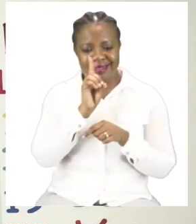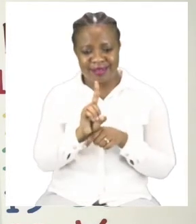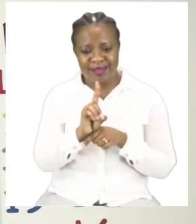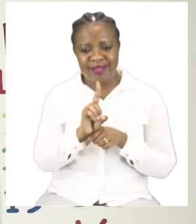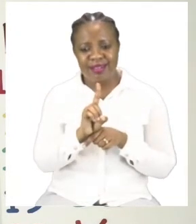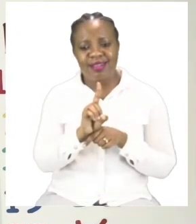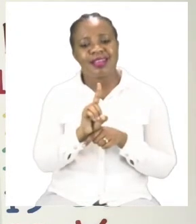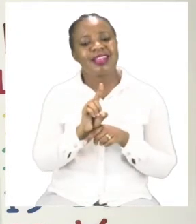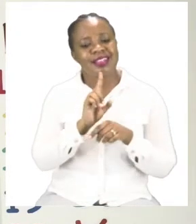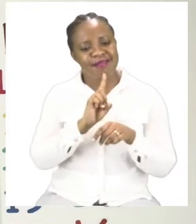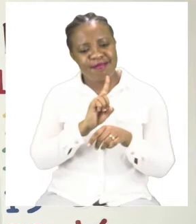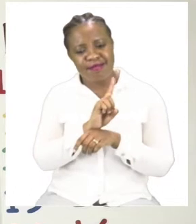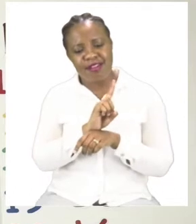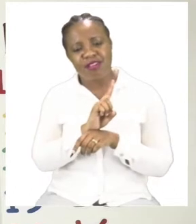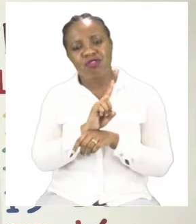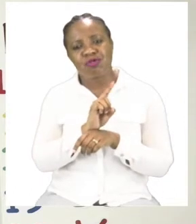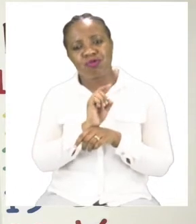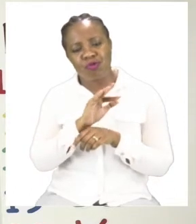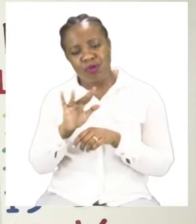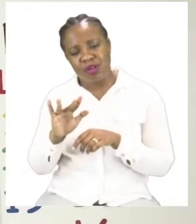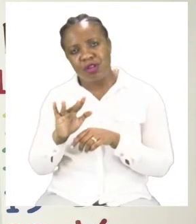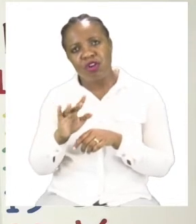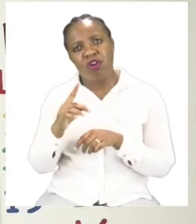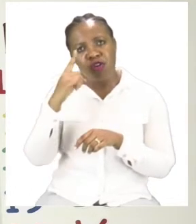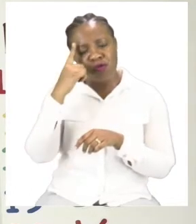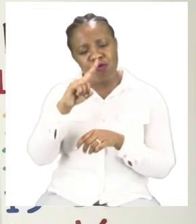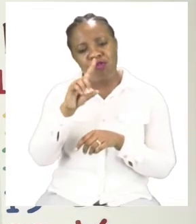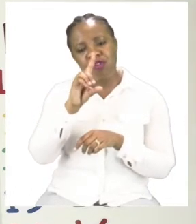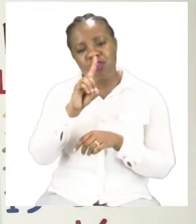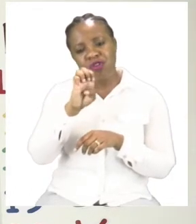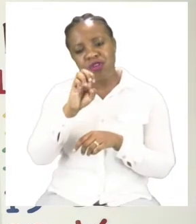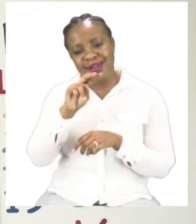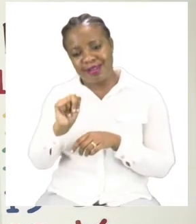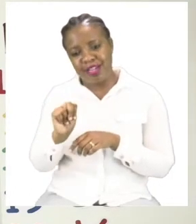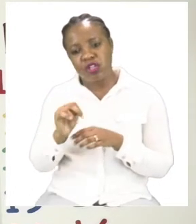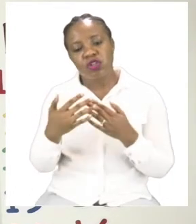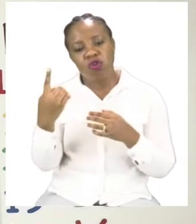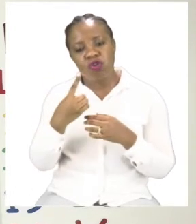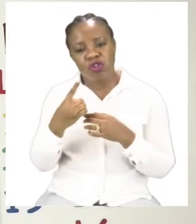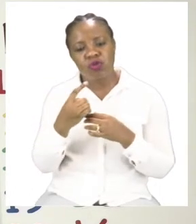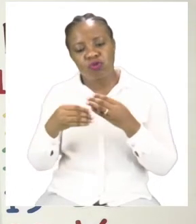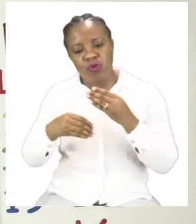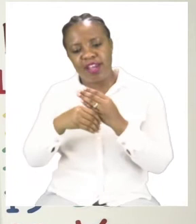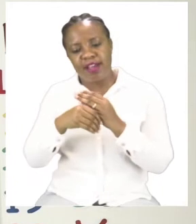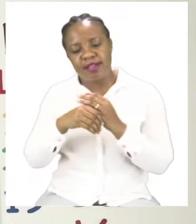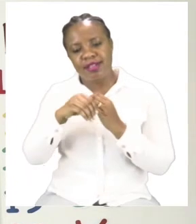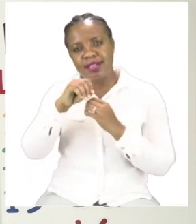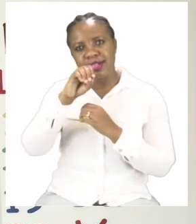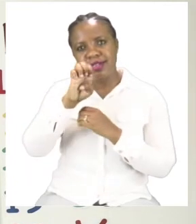first sound for the word den. So we are going to write our A